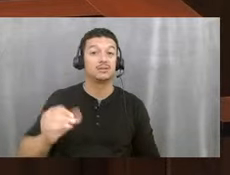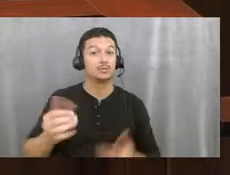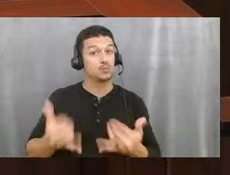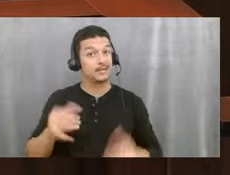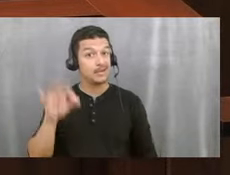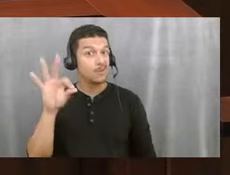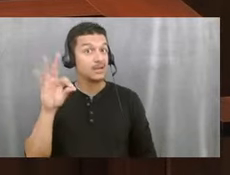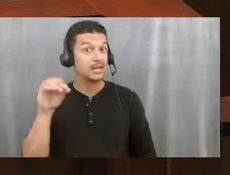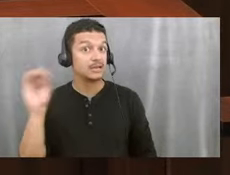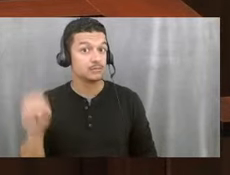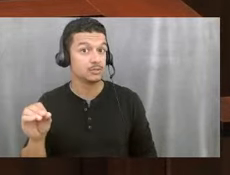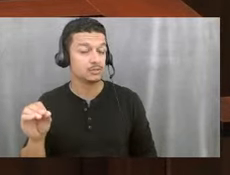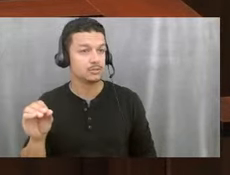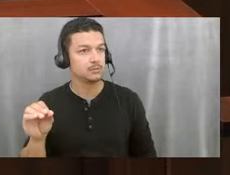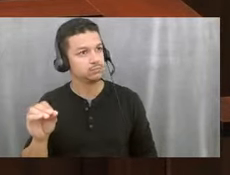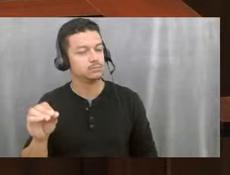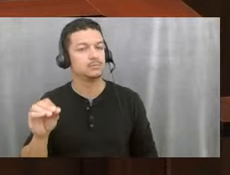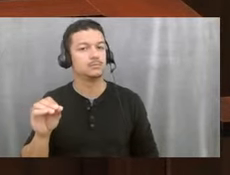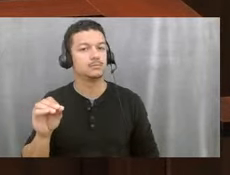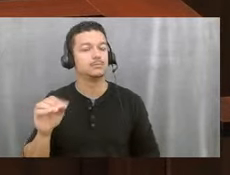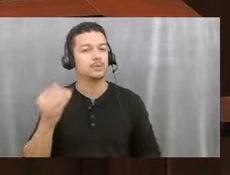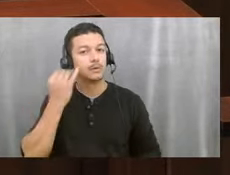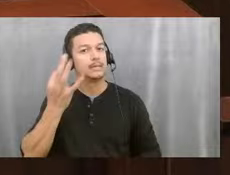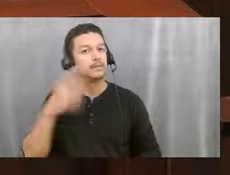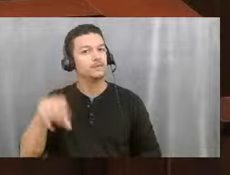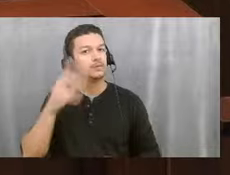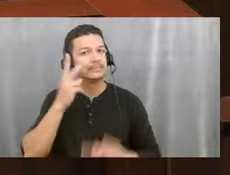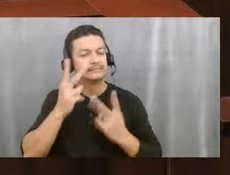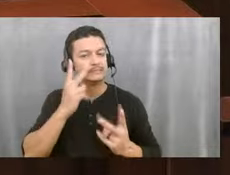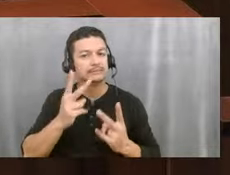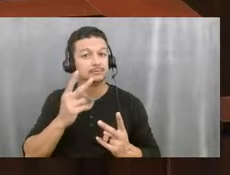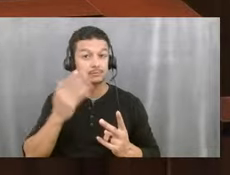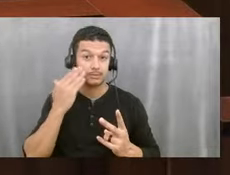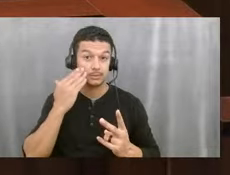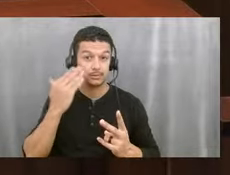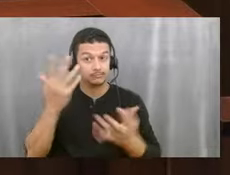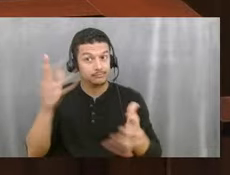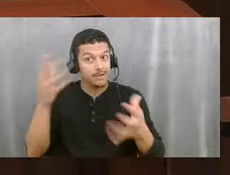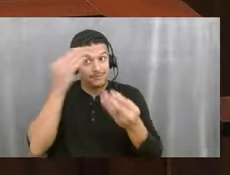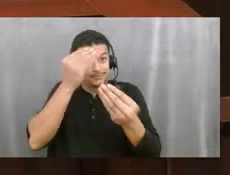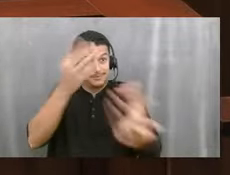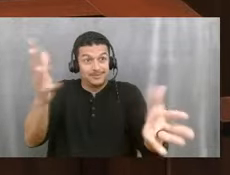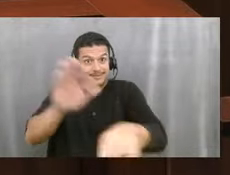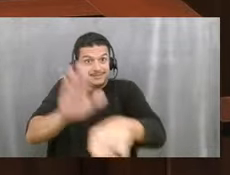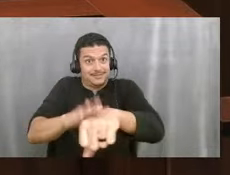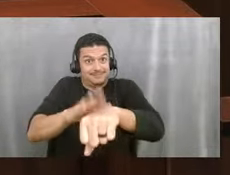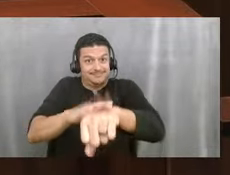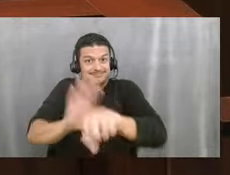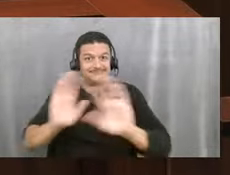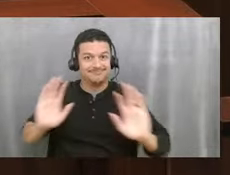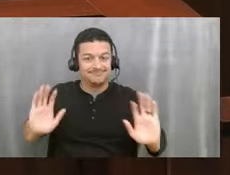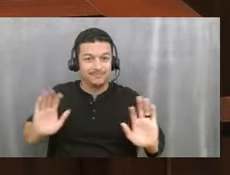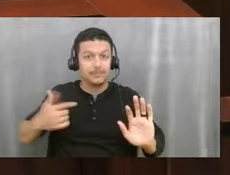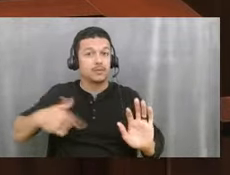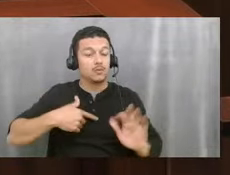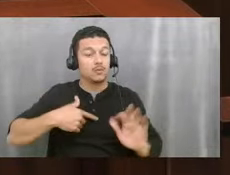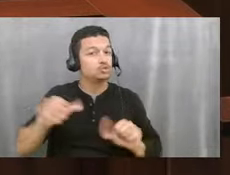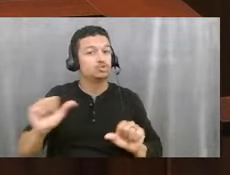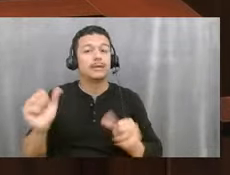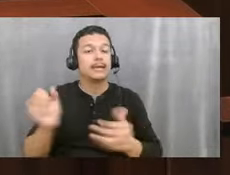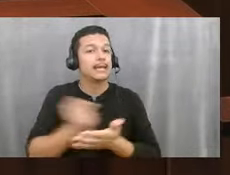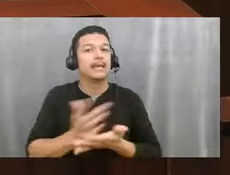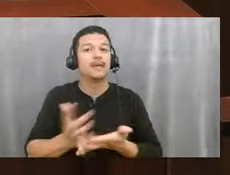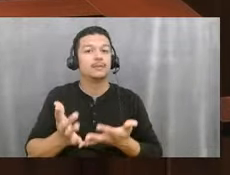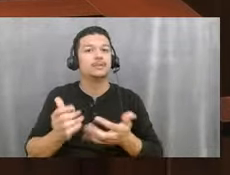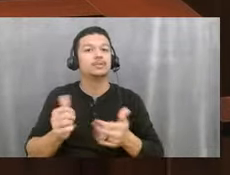if you see that this year, know that I told you about it. I warned you, this is what's happening. We're doing everything we can to try to